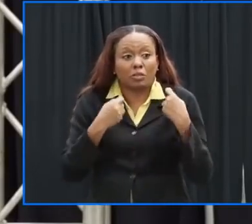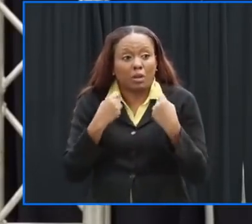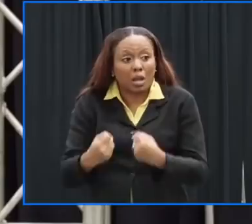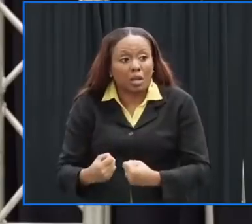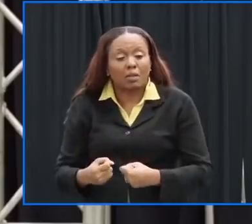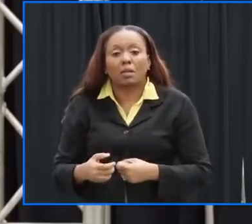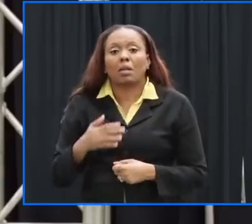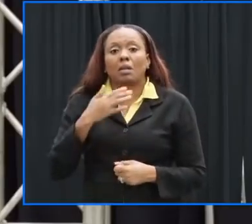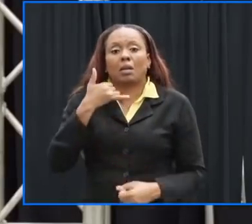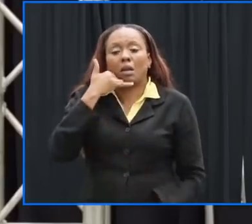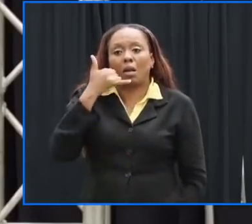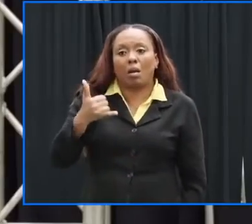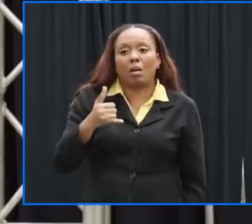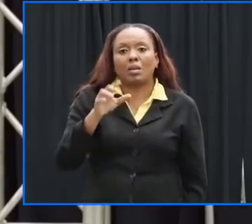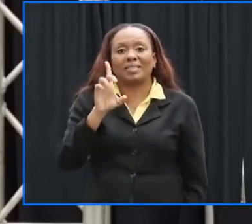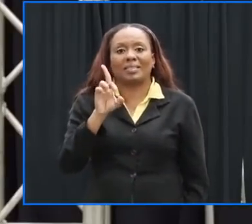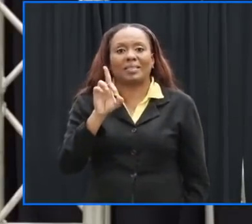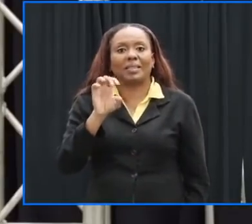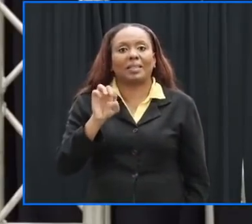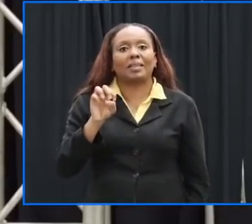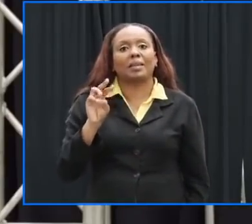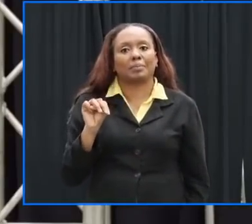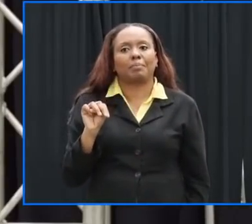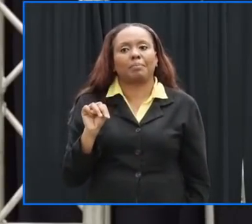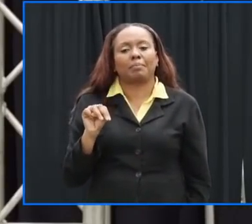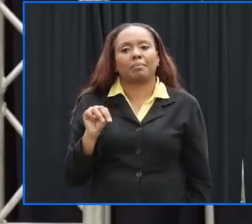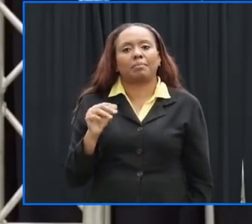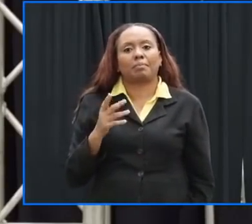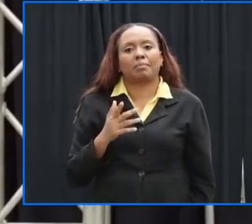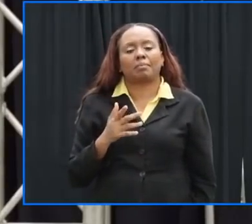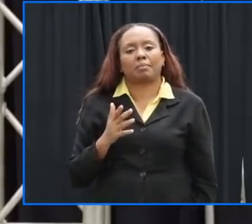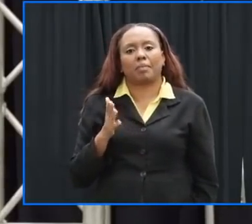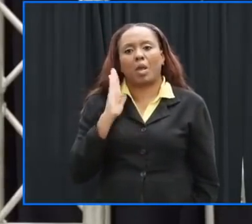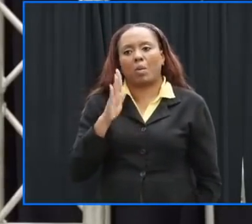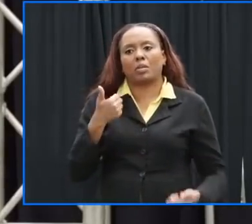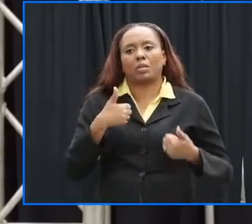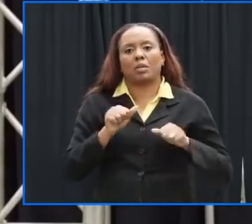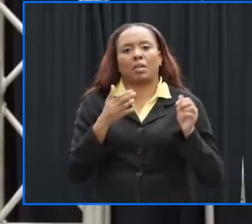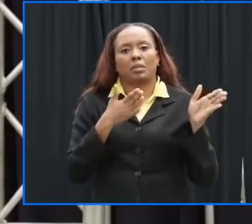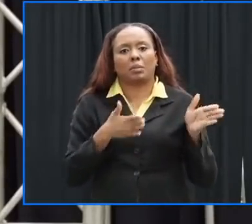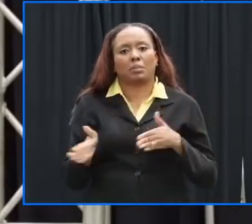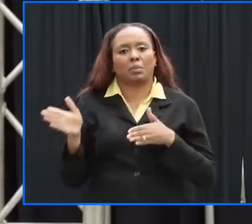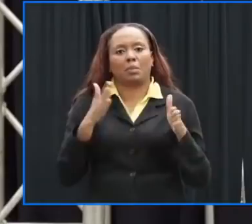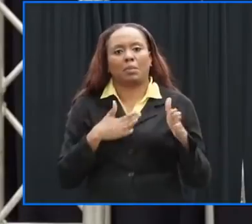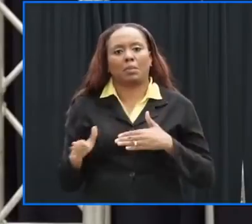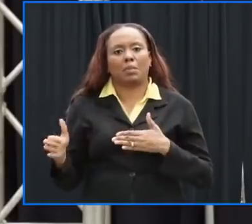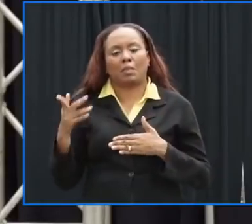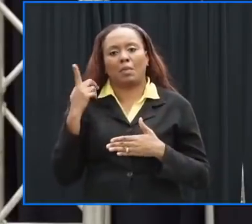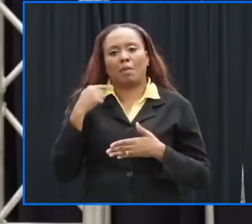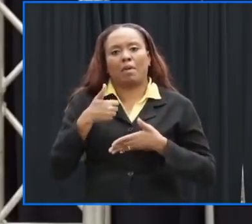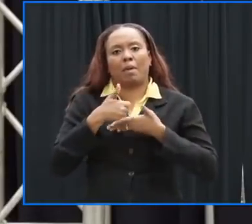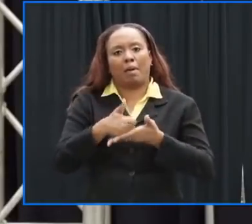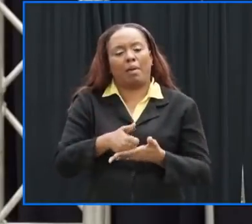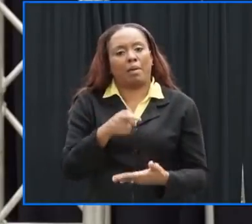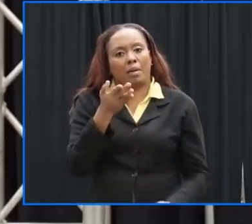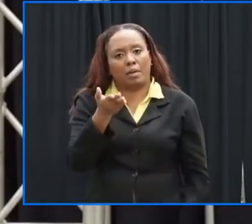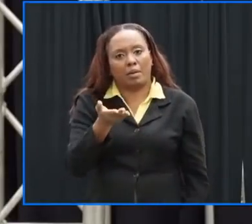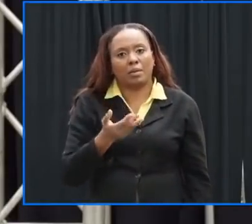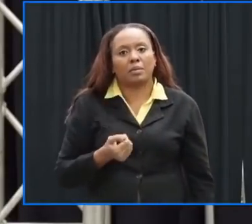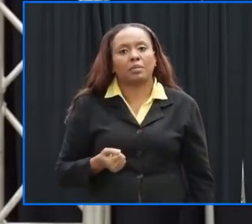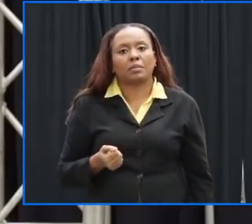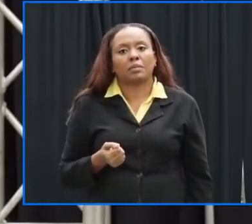kerry would have indicated with respect to the dm and we will try to arrange assistance to get you there